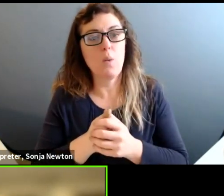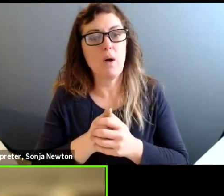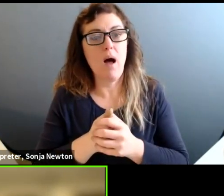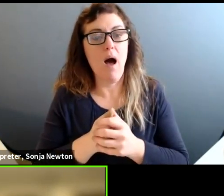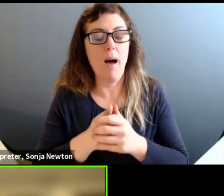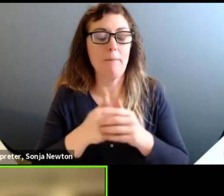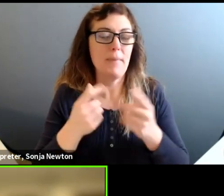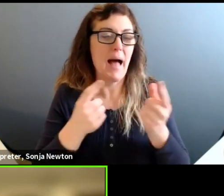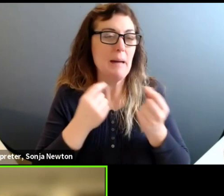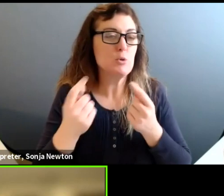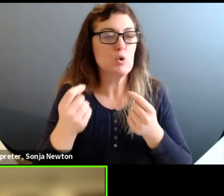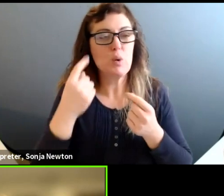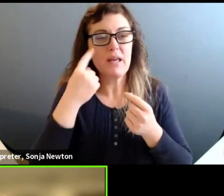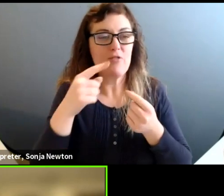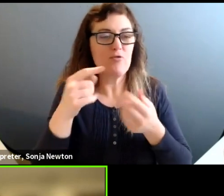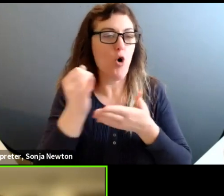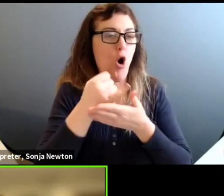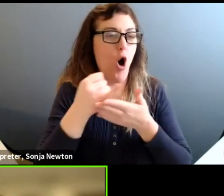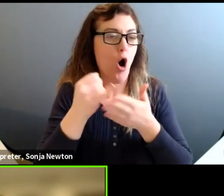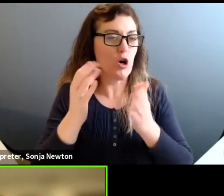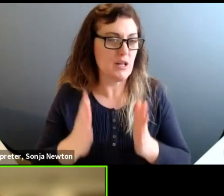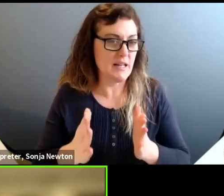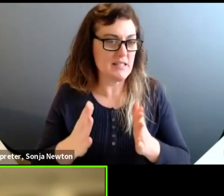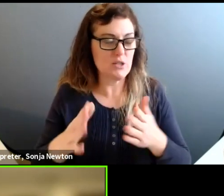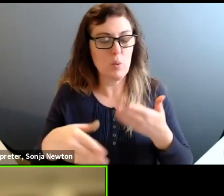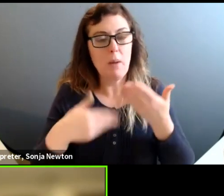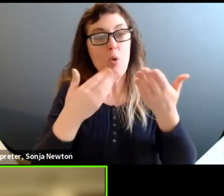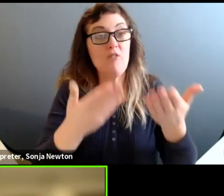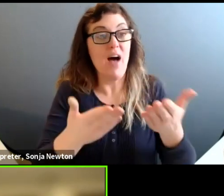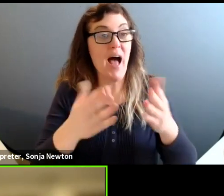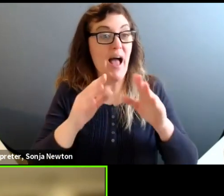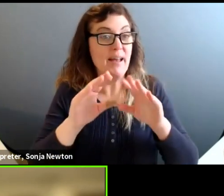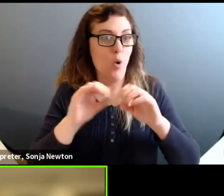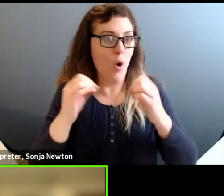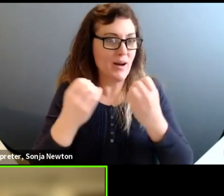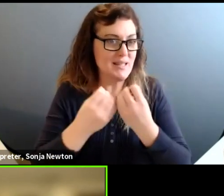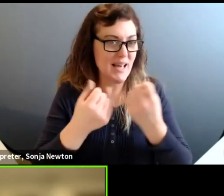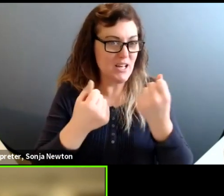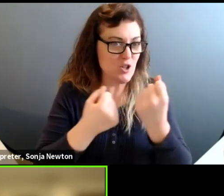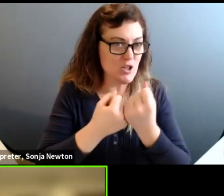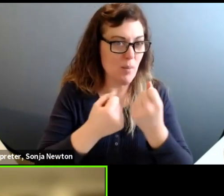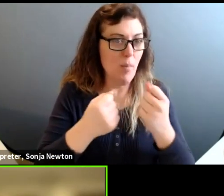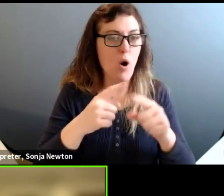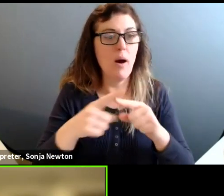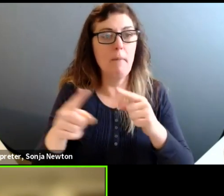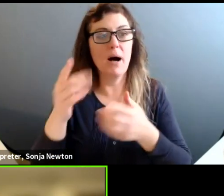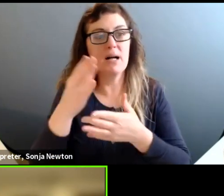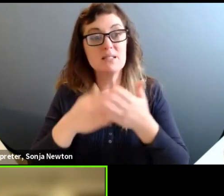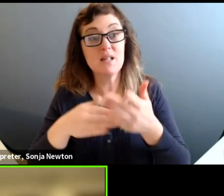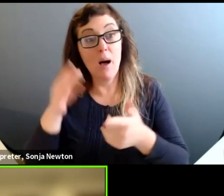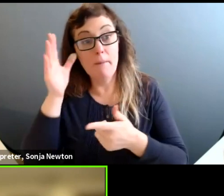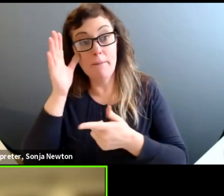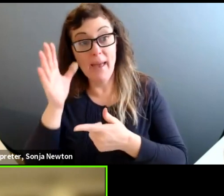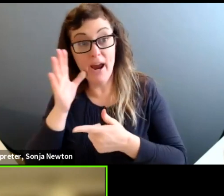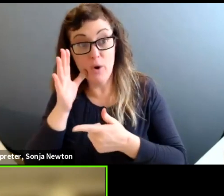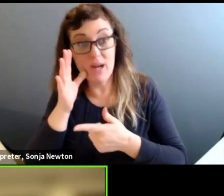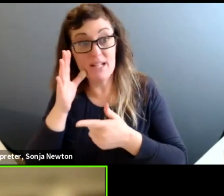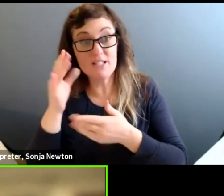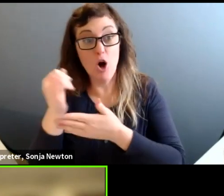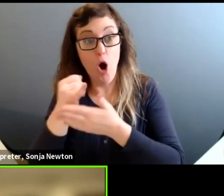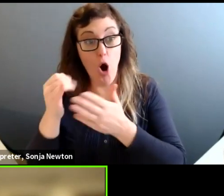artists in a, in a way where we're providing organizational support. I know there might be some parent artists in this group who